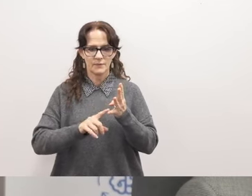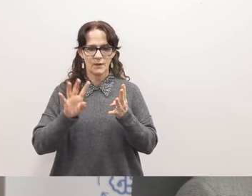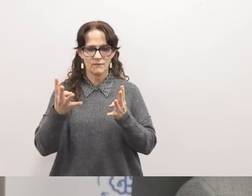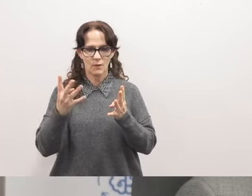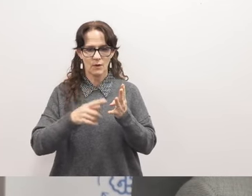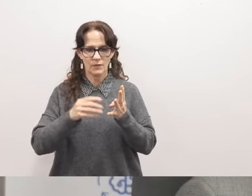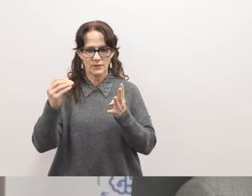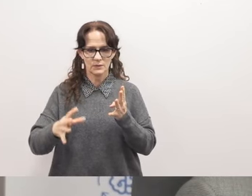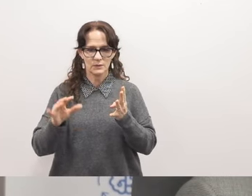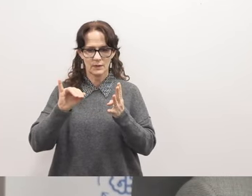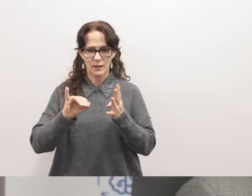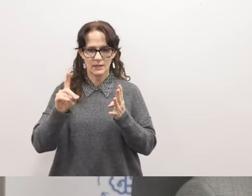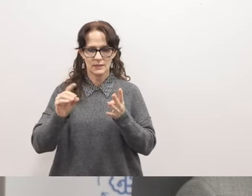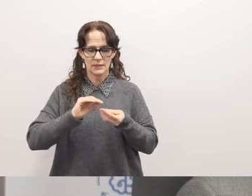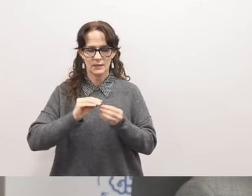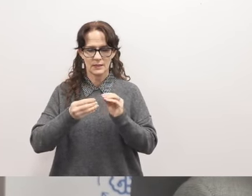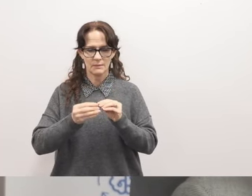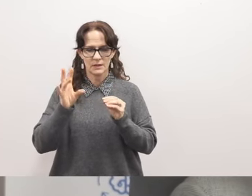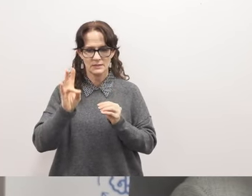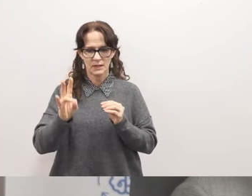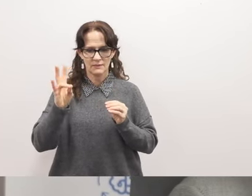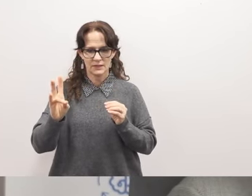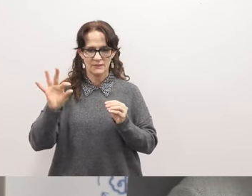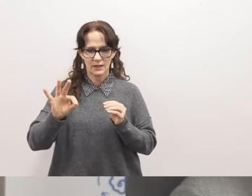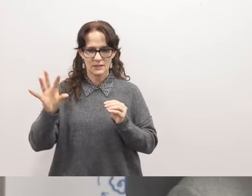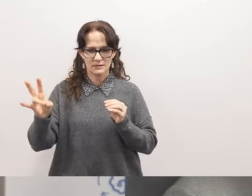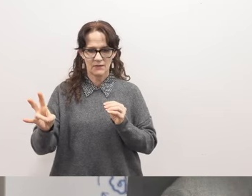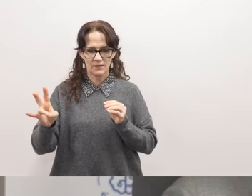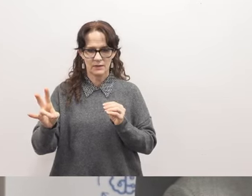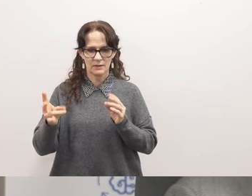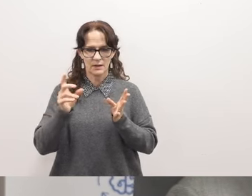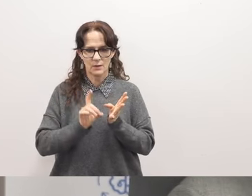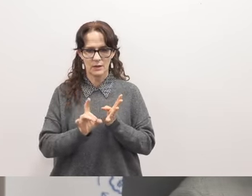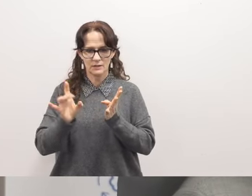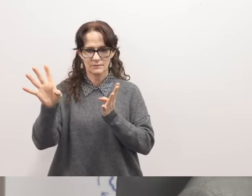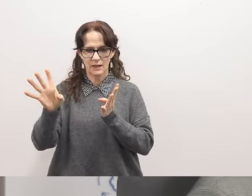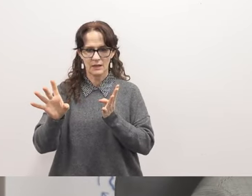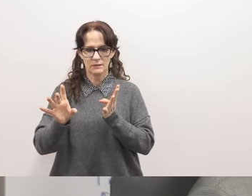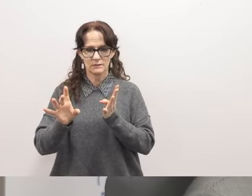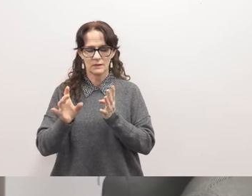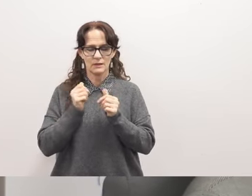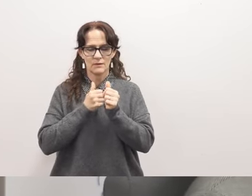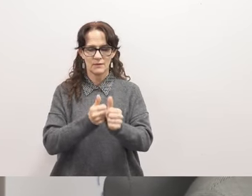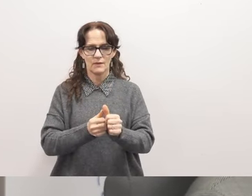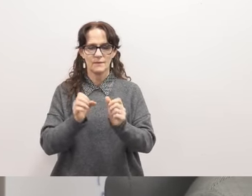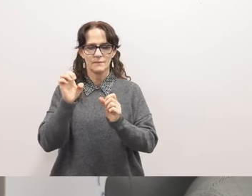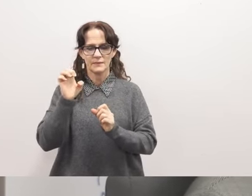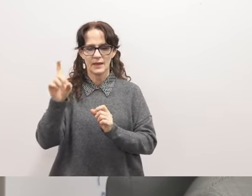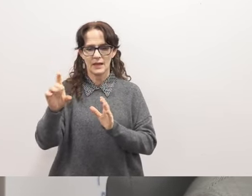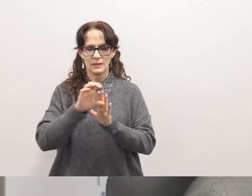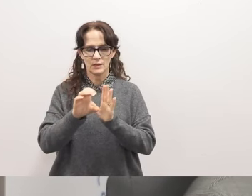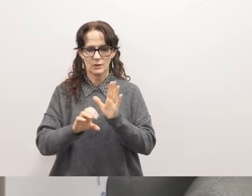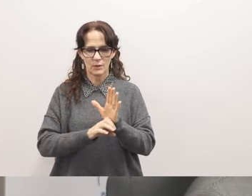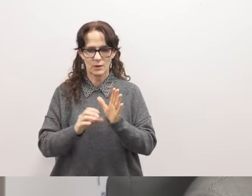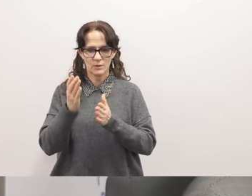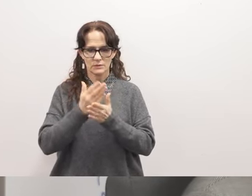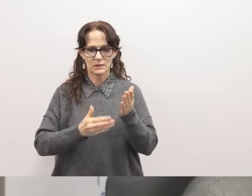student id number 7797 was expelled in compliance with education code section